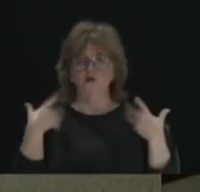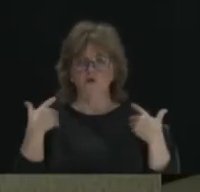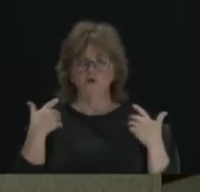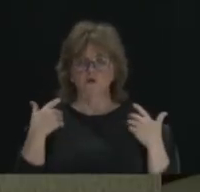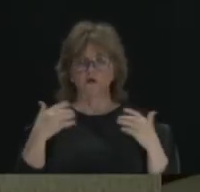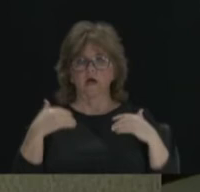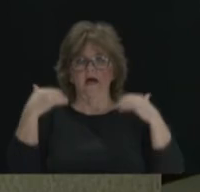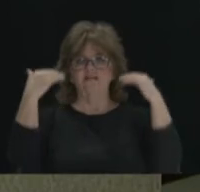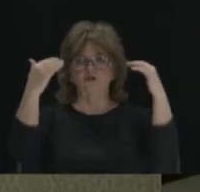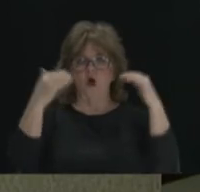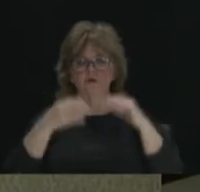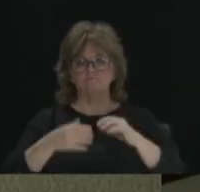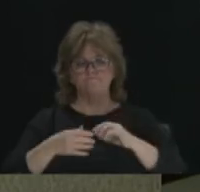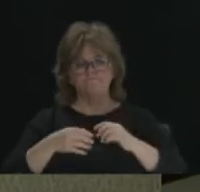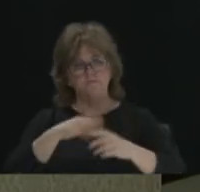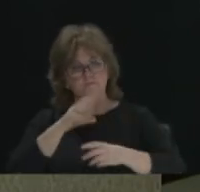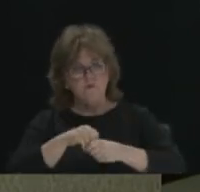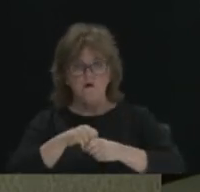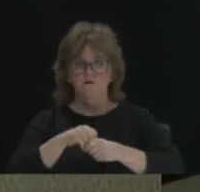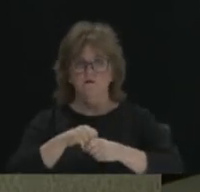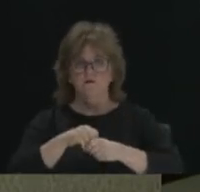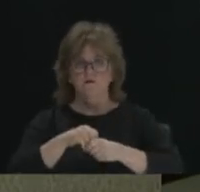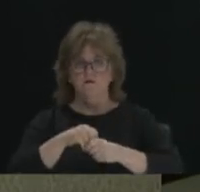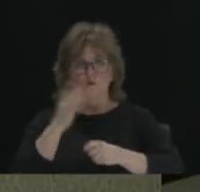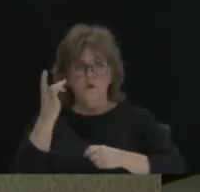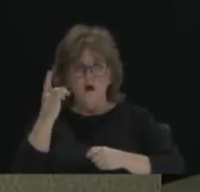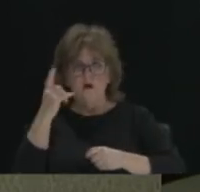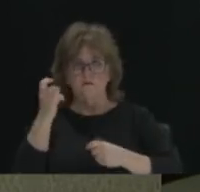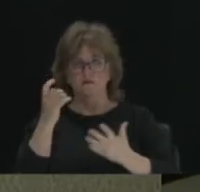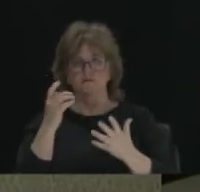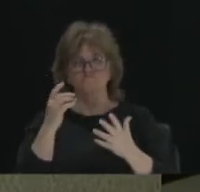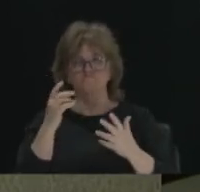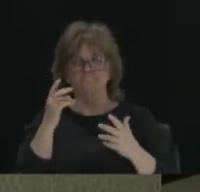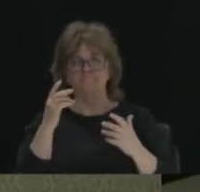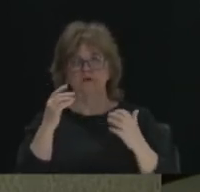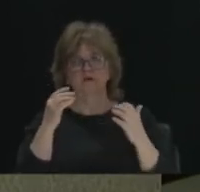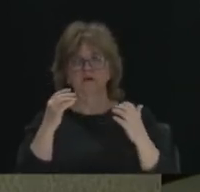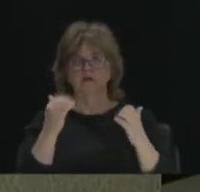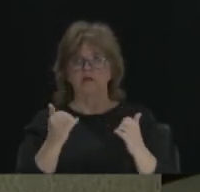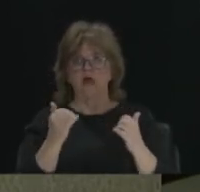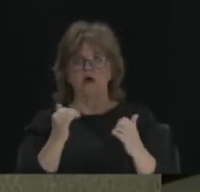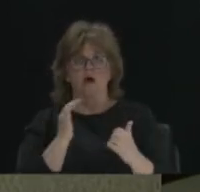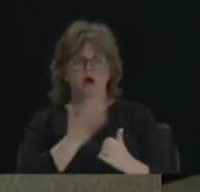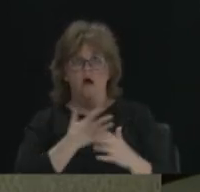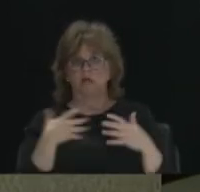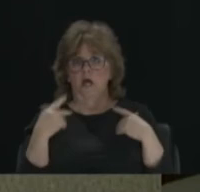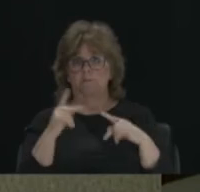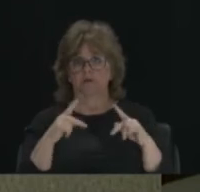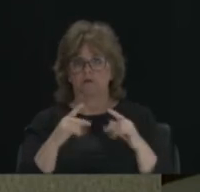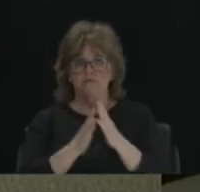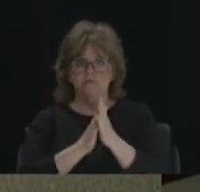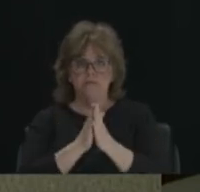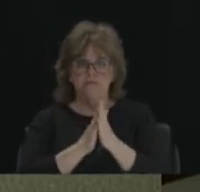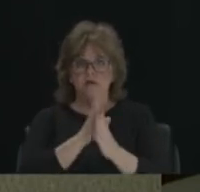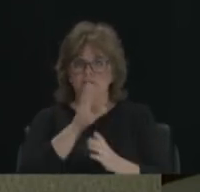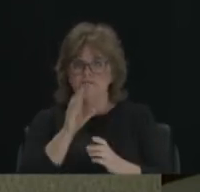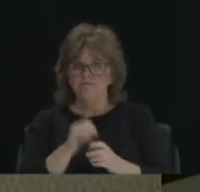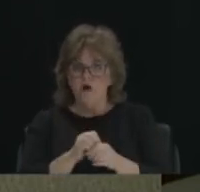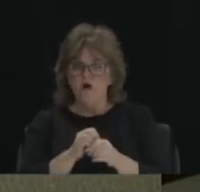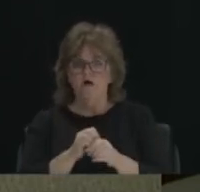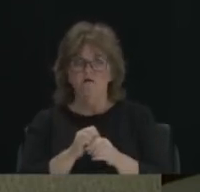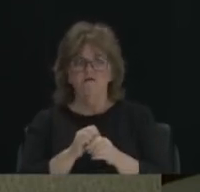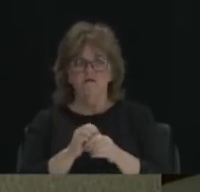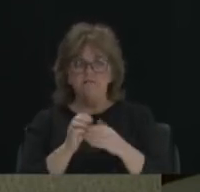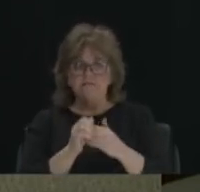engagement because our youth are our current activists. Absolutely. You know, these are the individuals that continue to